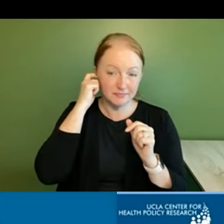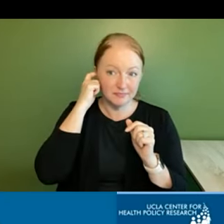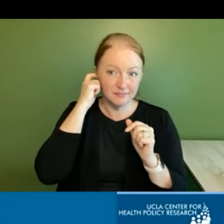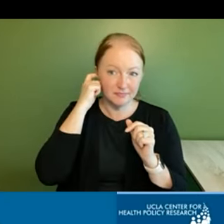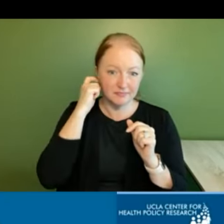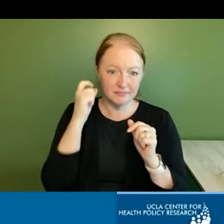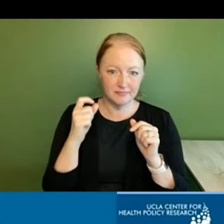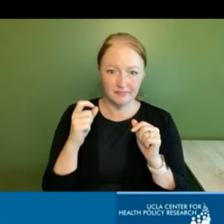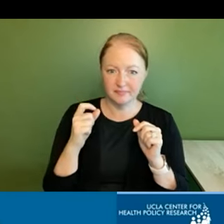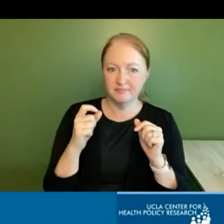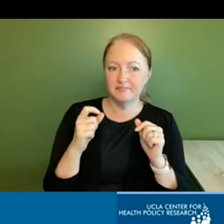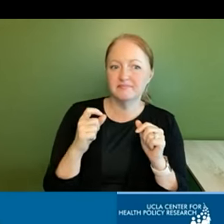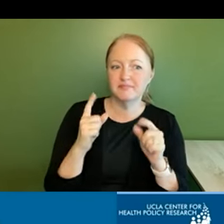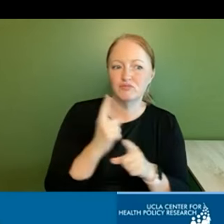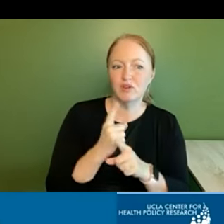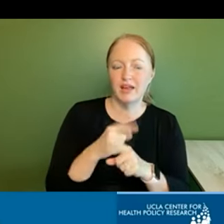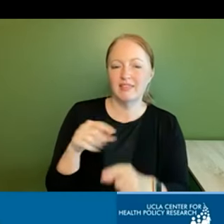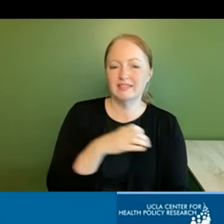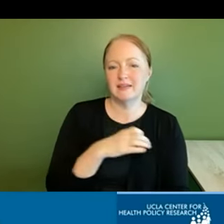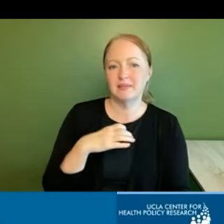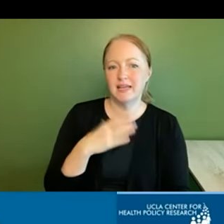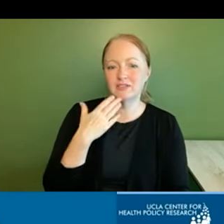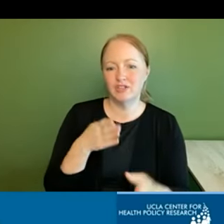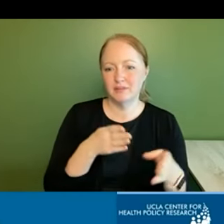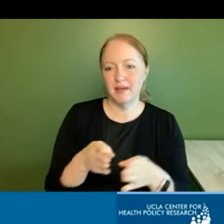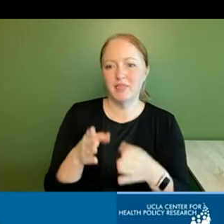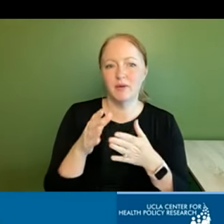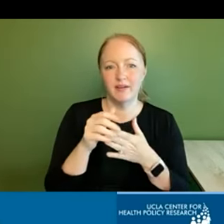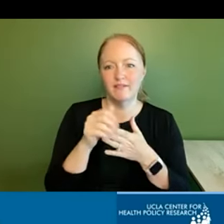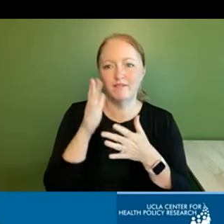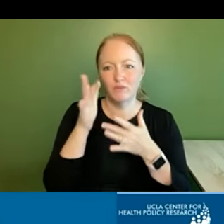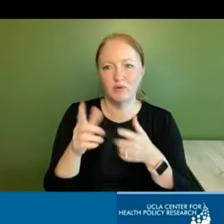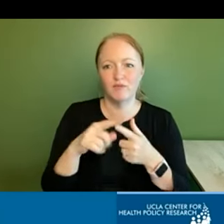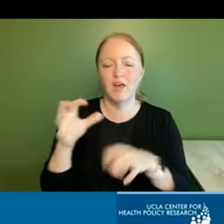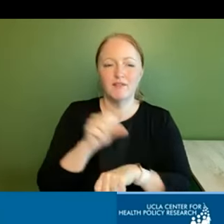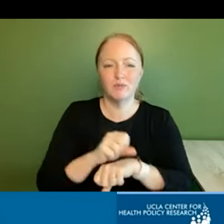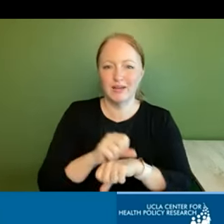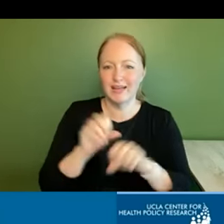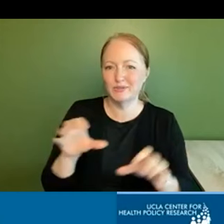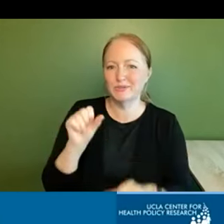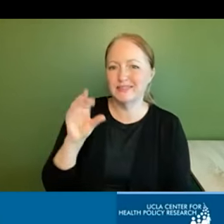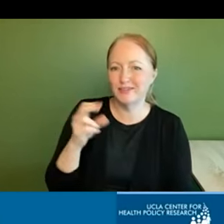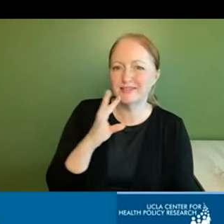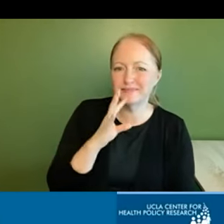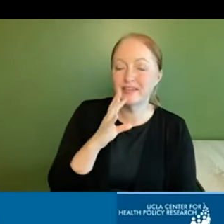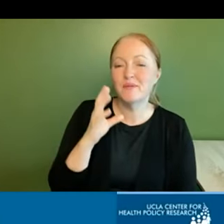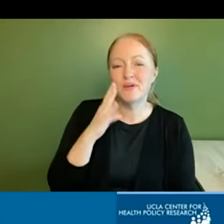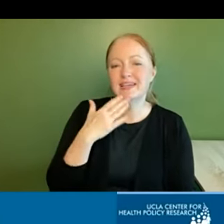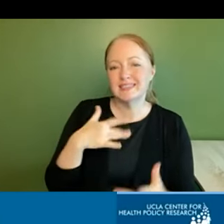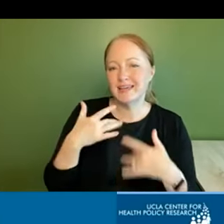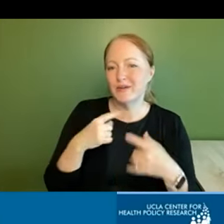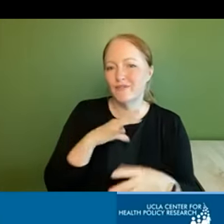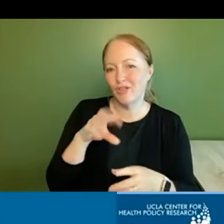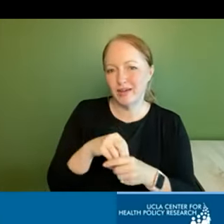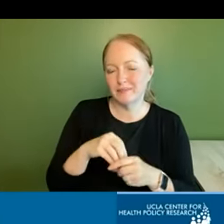think it's fair to say this committee definitely has a good pathway forward for lots of work that can be done so we're very excited to have all of your input and energy